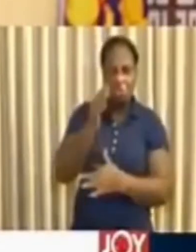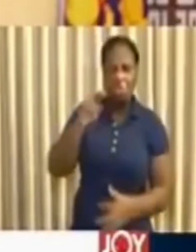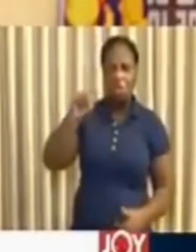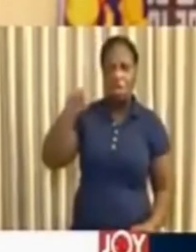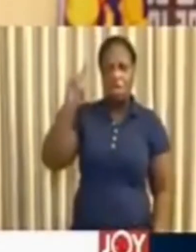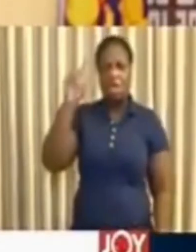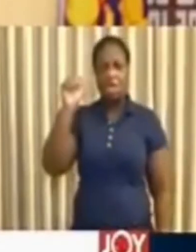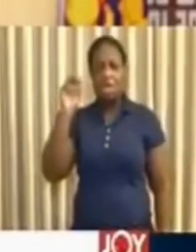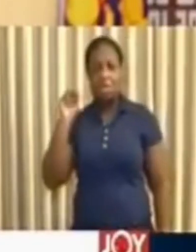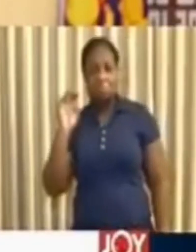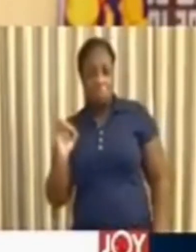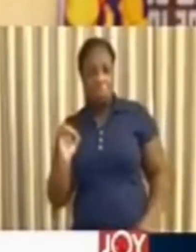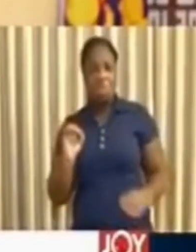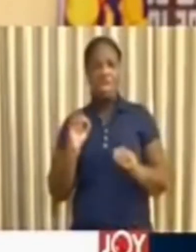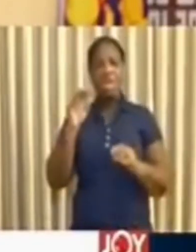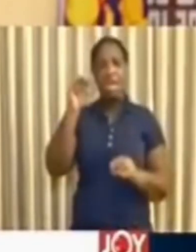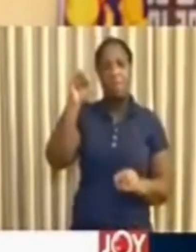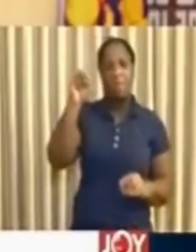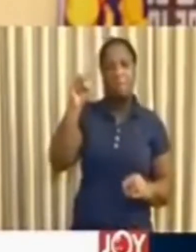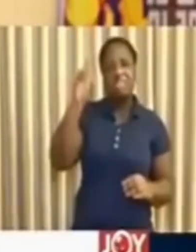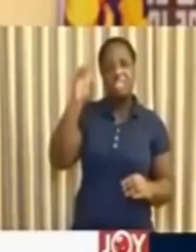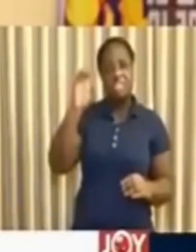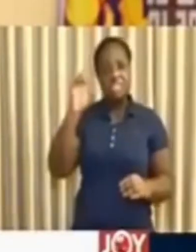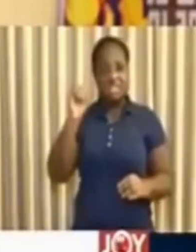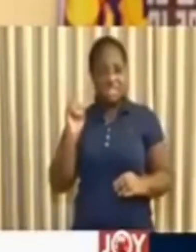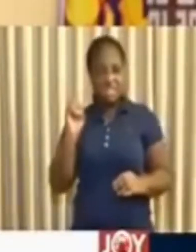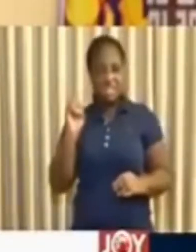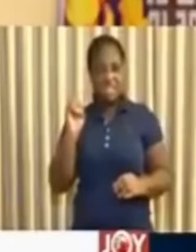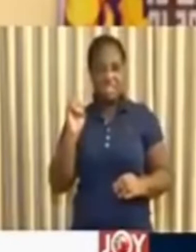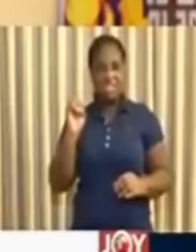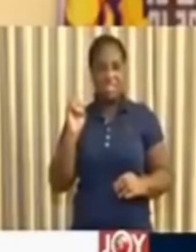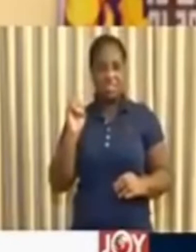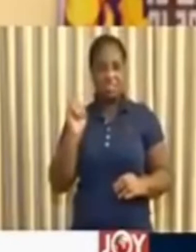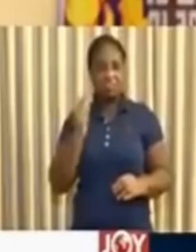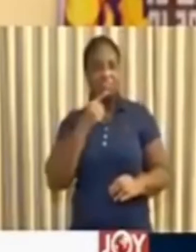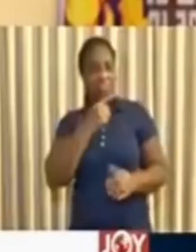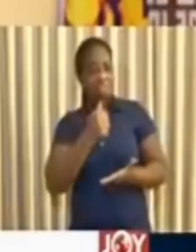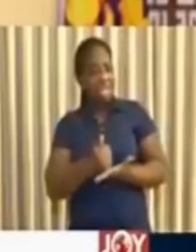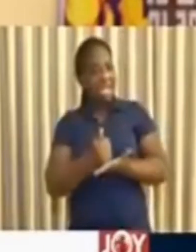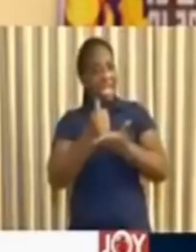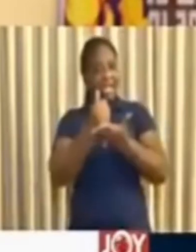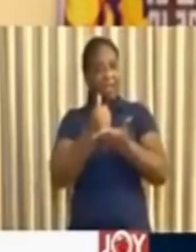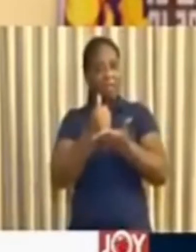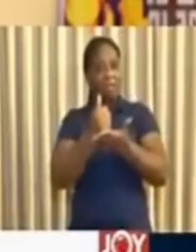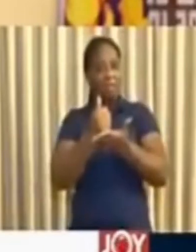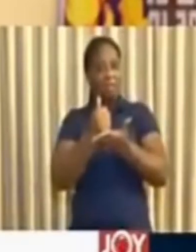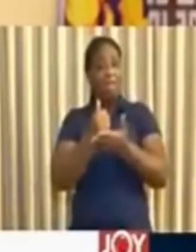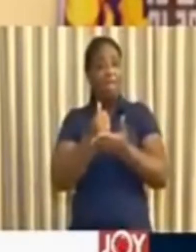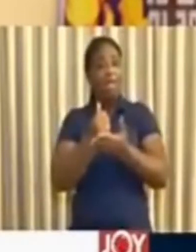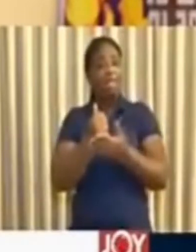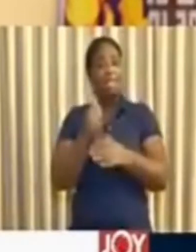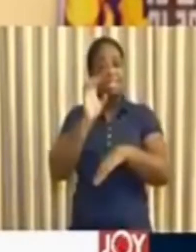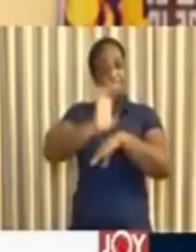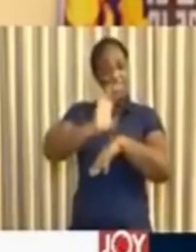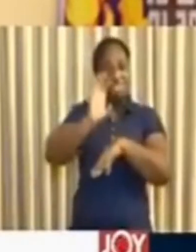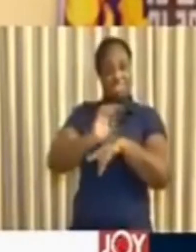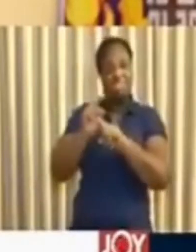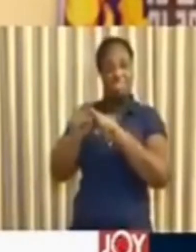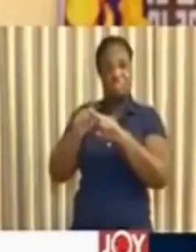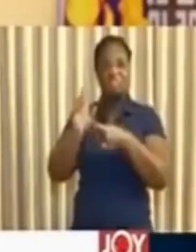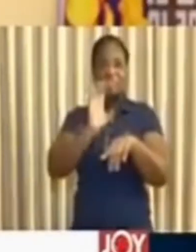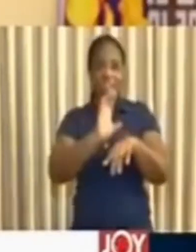Metropolitan Municipal and District Chief Executives, with the assistance of the faith-based organizations,